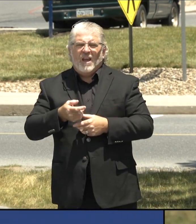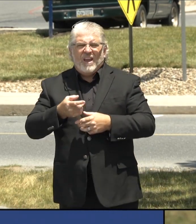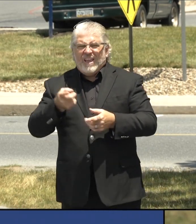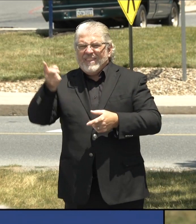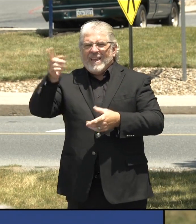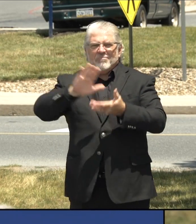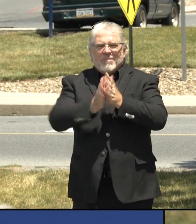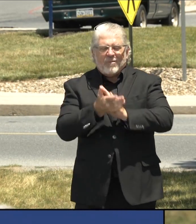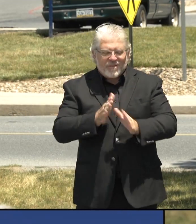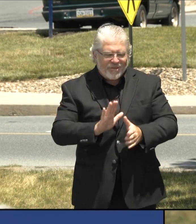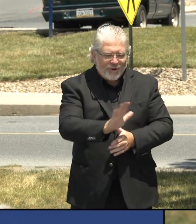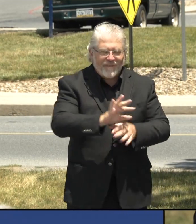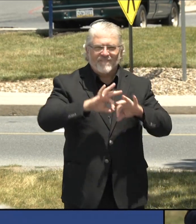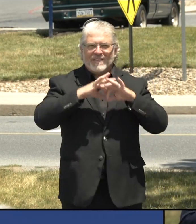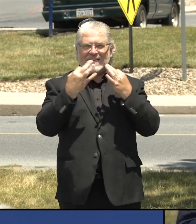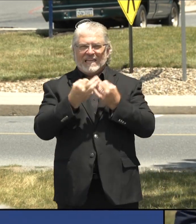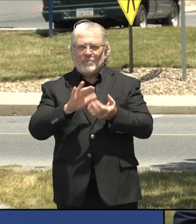individuals.